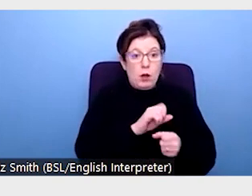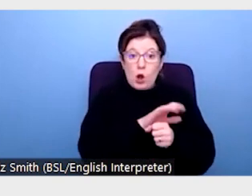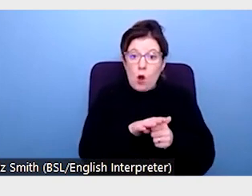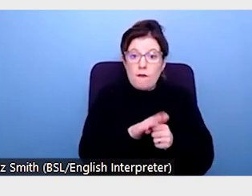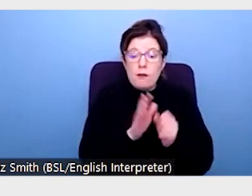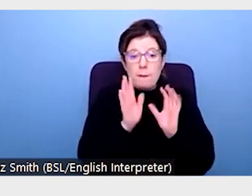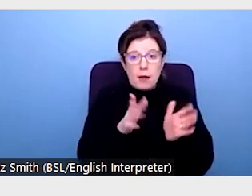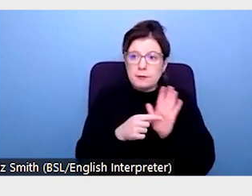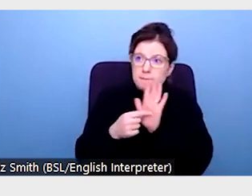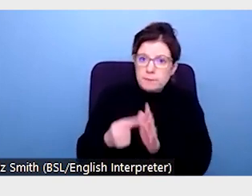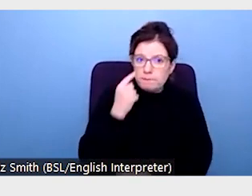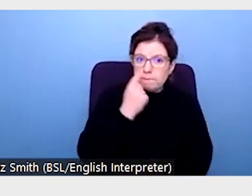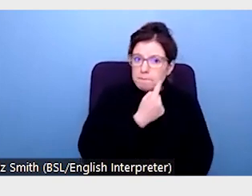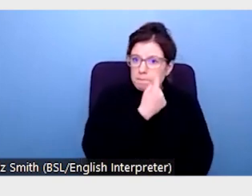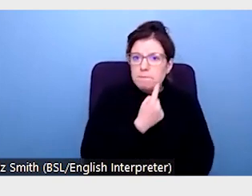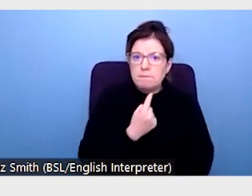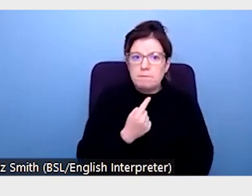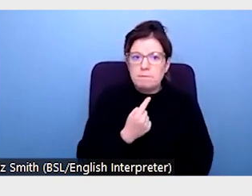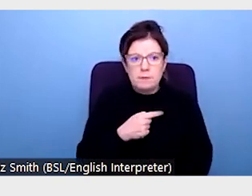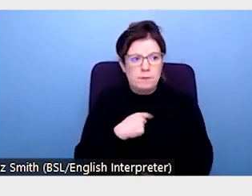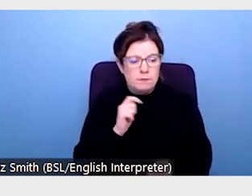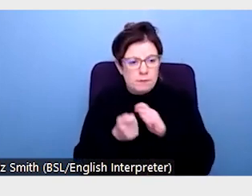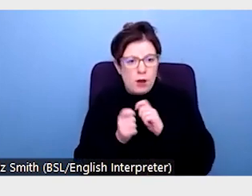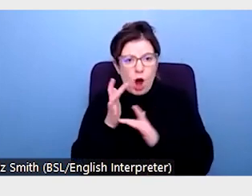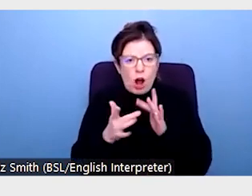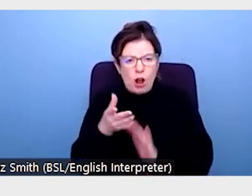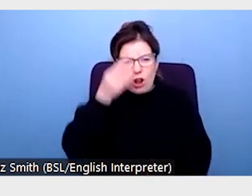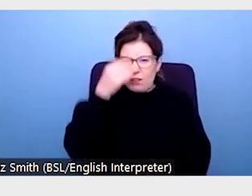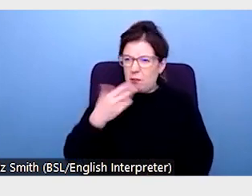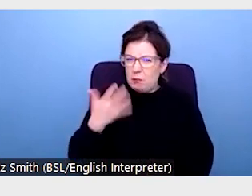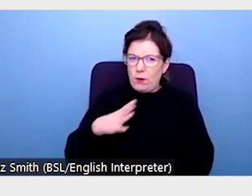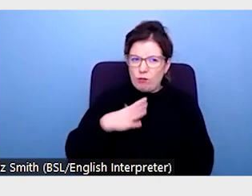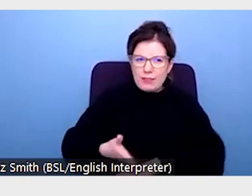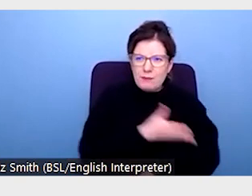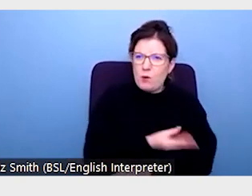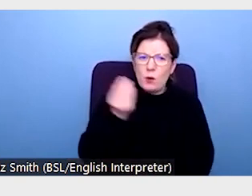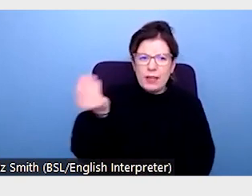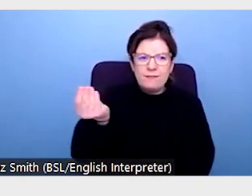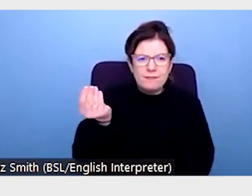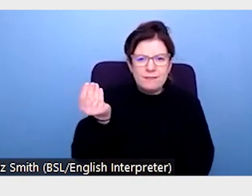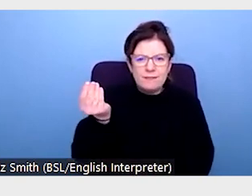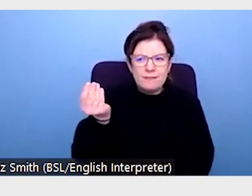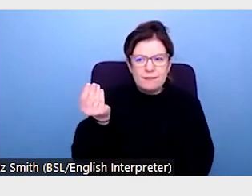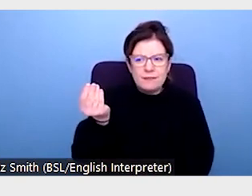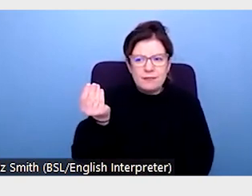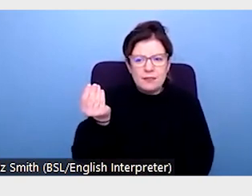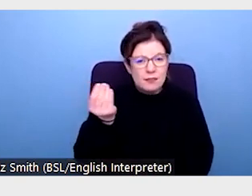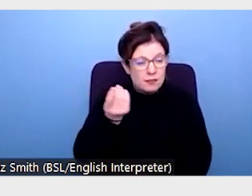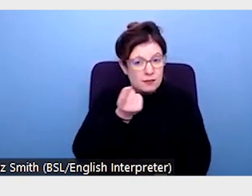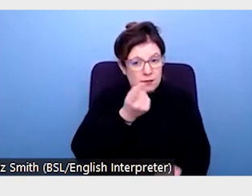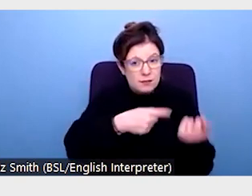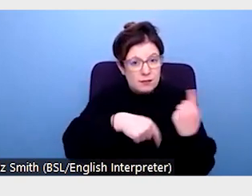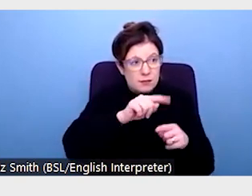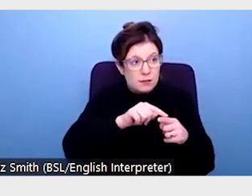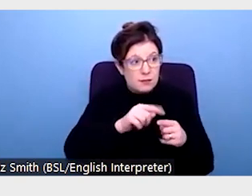evidence anew in order to receive adjustments for online learning. These students were almost three times less likely to have the